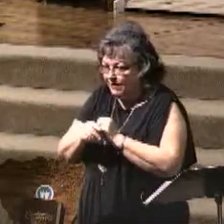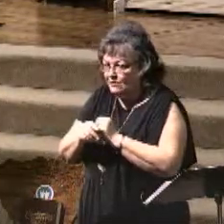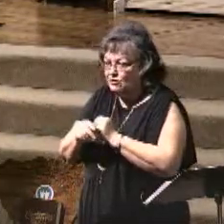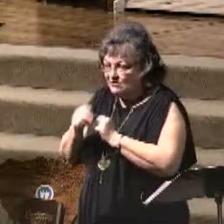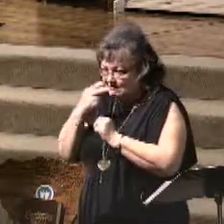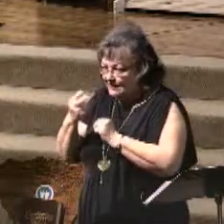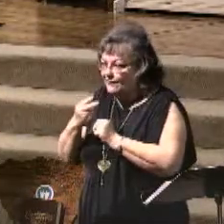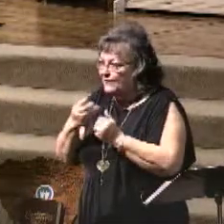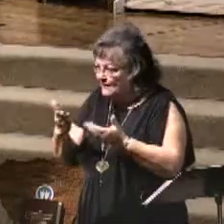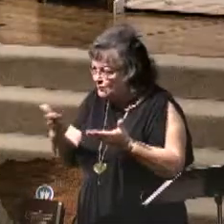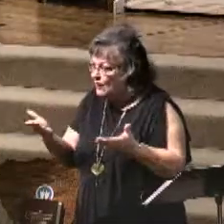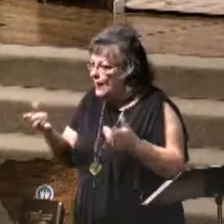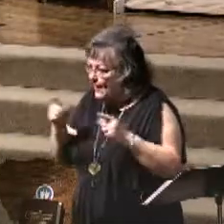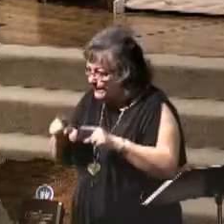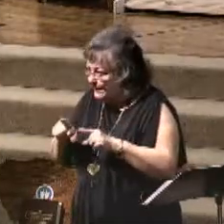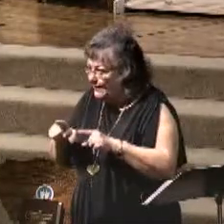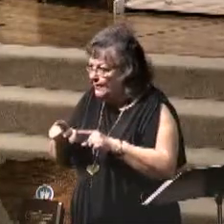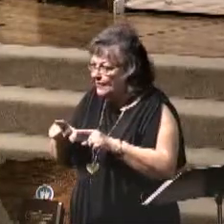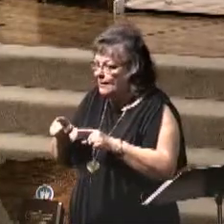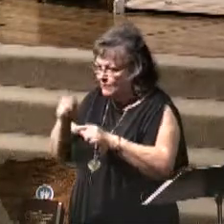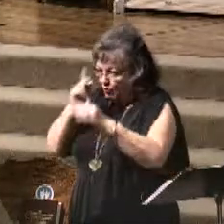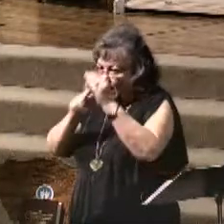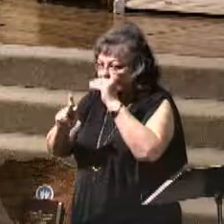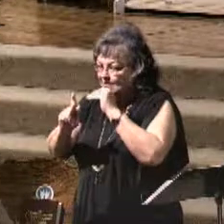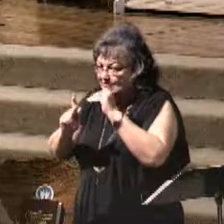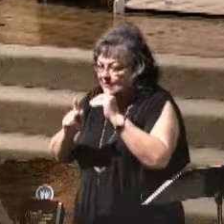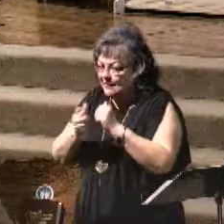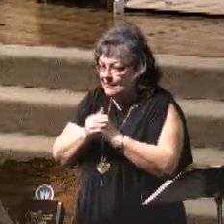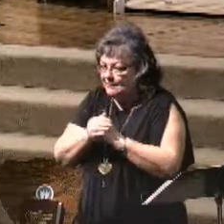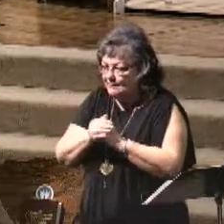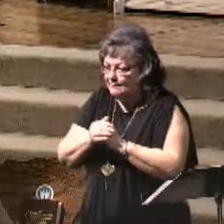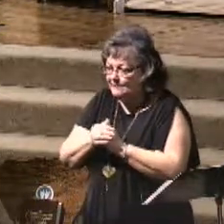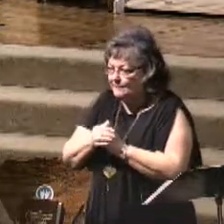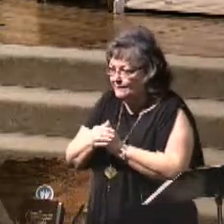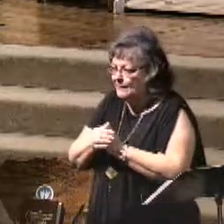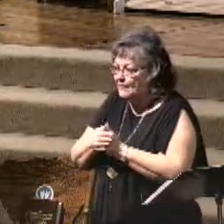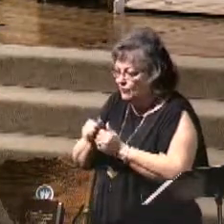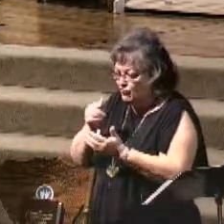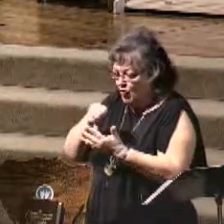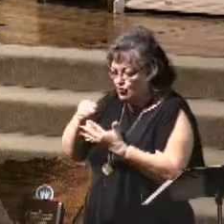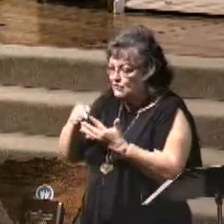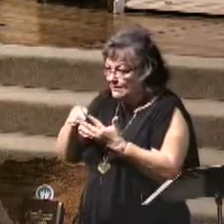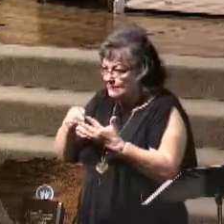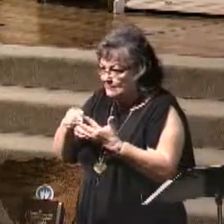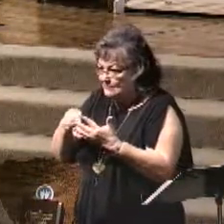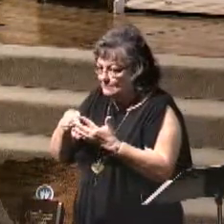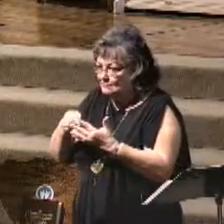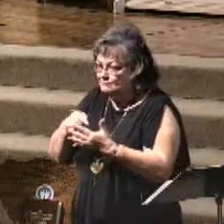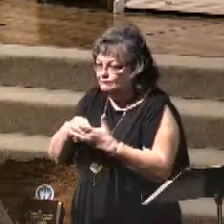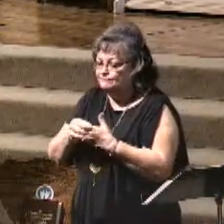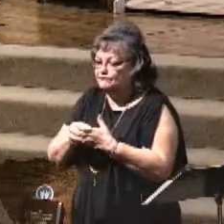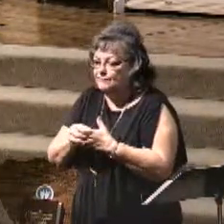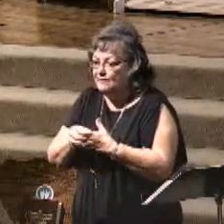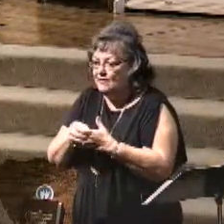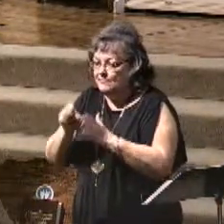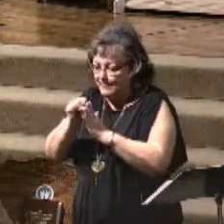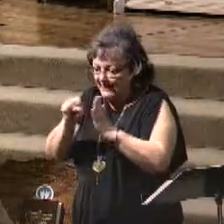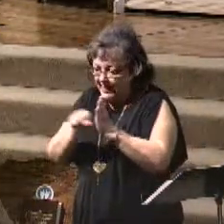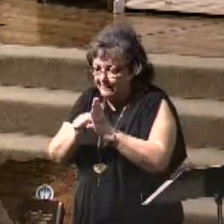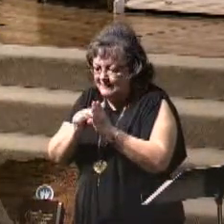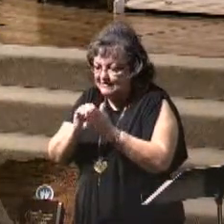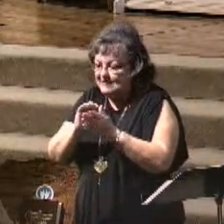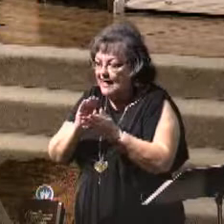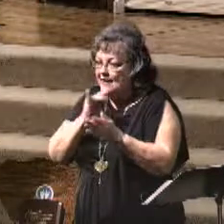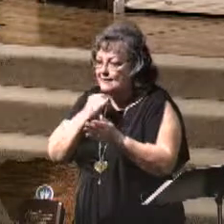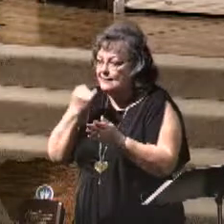just coming into place. I'll, I'll, be sharing tonight. The Lord willing, as, as, if the Lord continues to direct this way, I'll be sharing tonight,